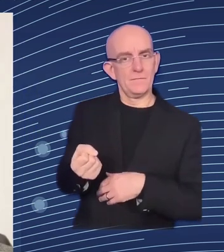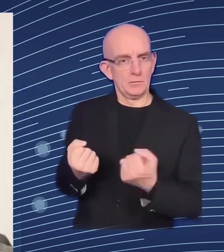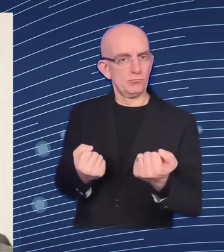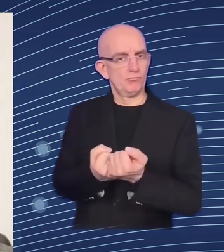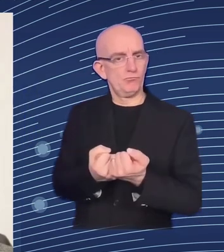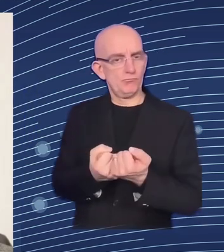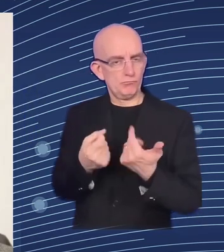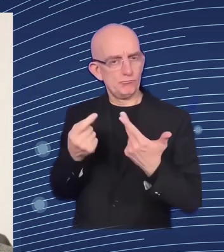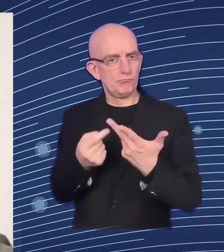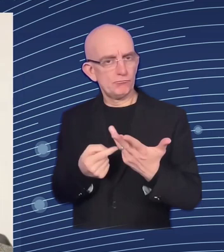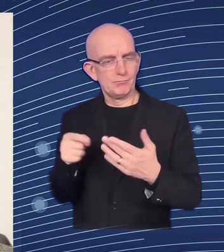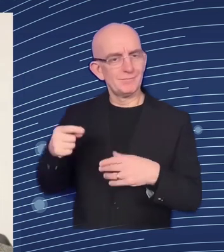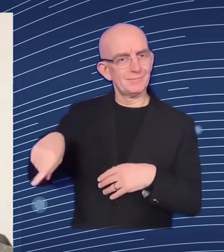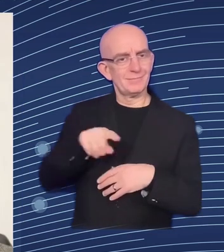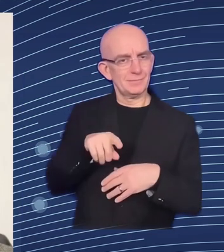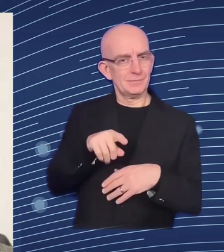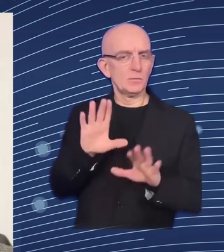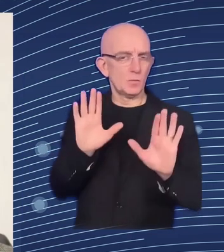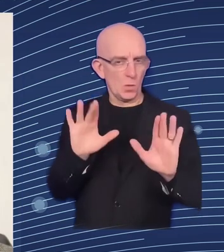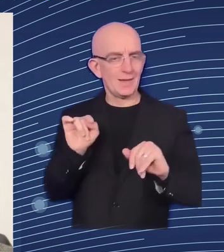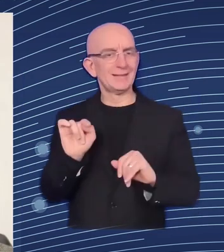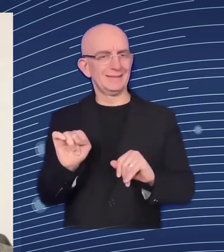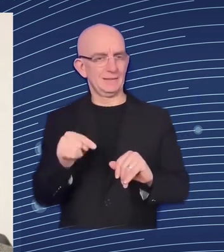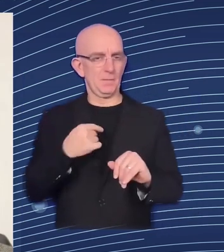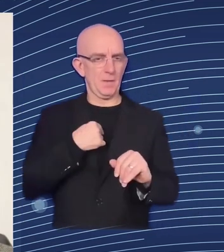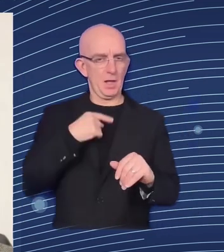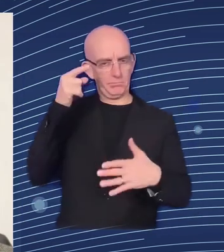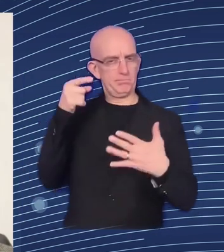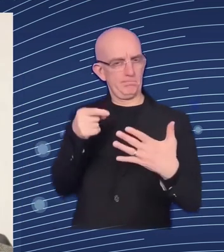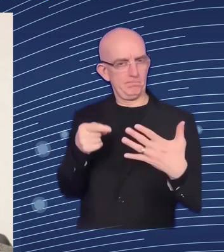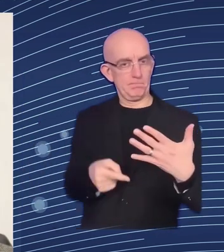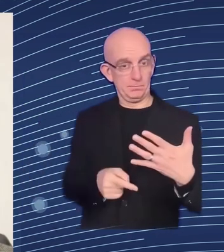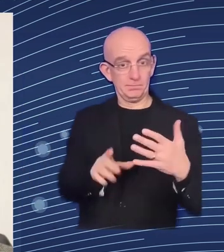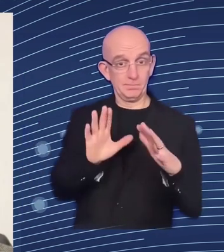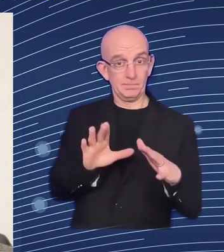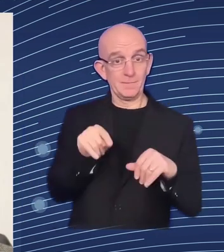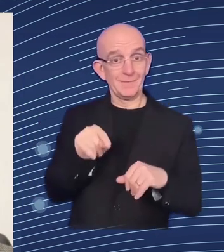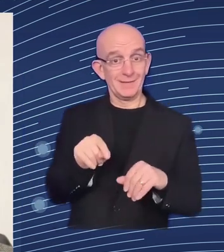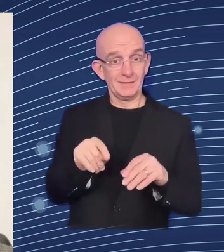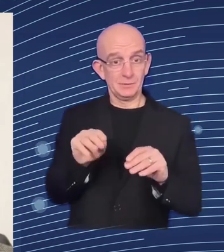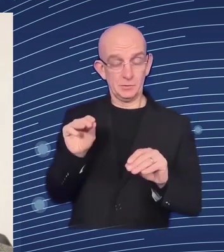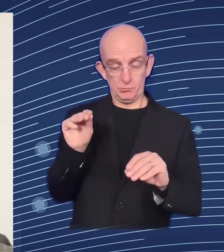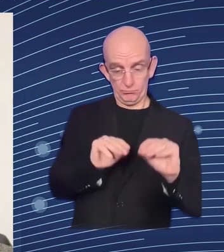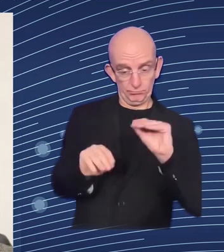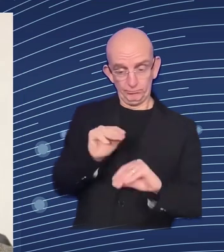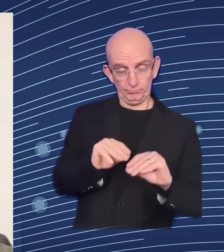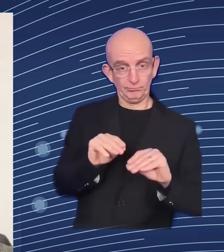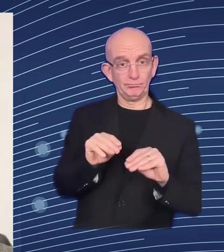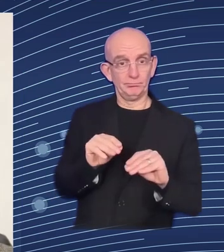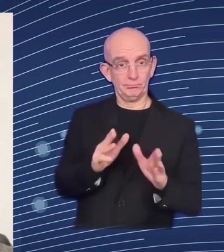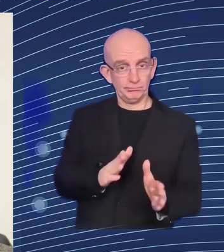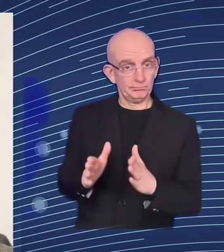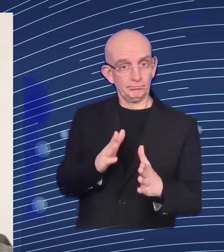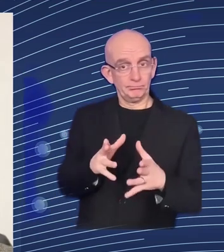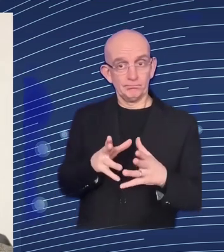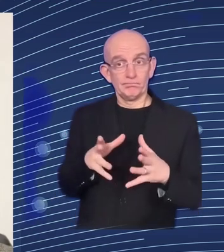enlargement this is strengthening uh the resilience of uh the ukrainian people but also